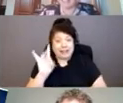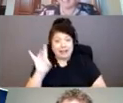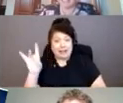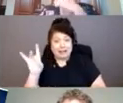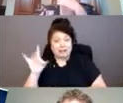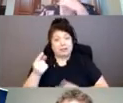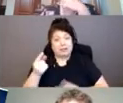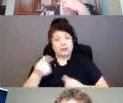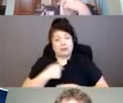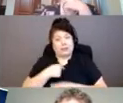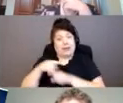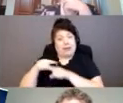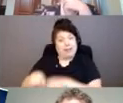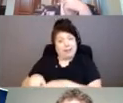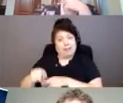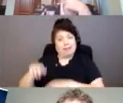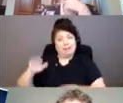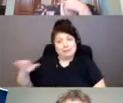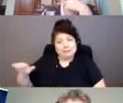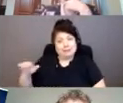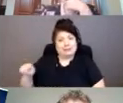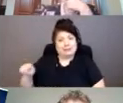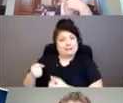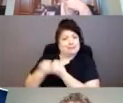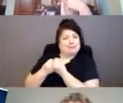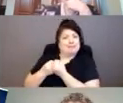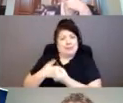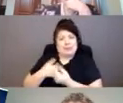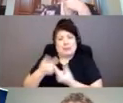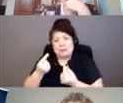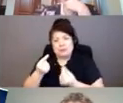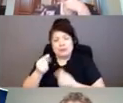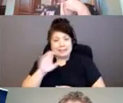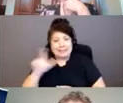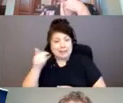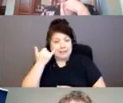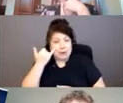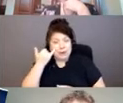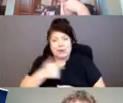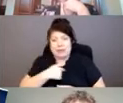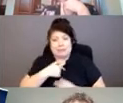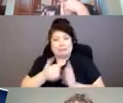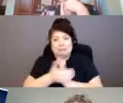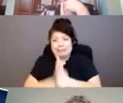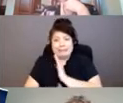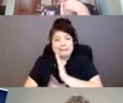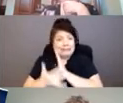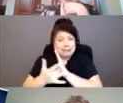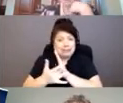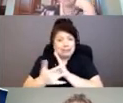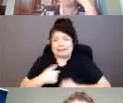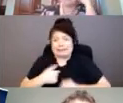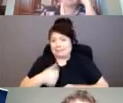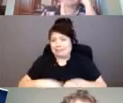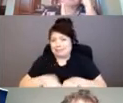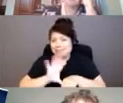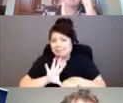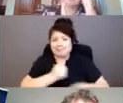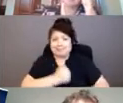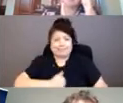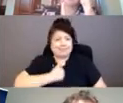six year old granddaughter to help me with my cell phone. So technically I'm a little deficient. So bear with us today.